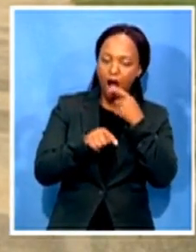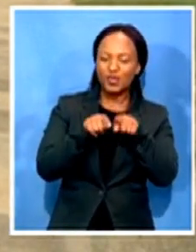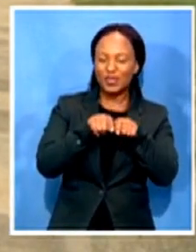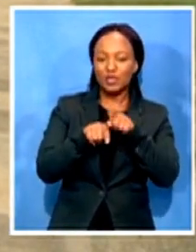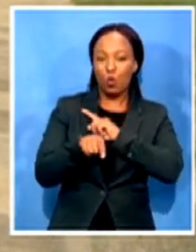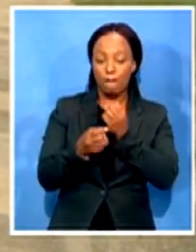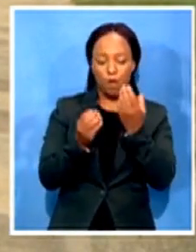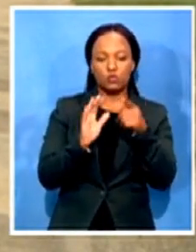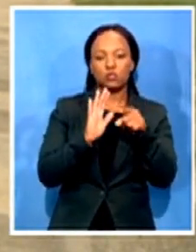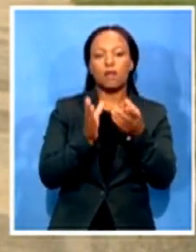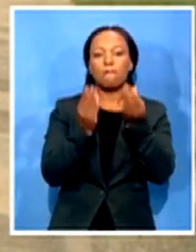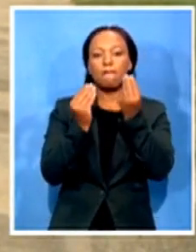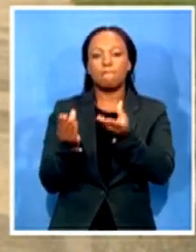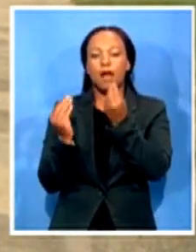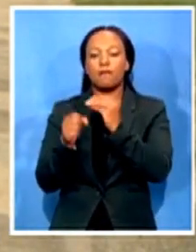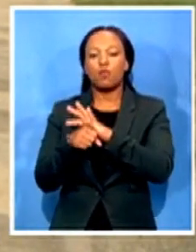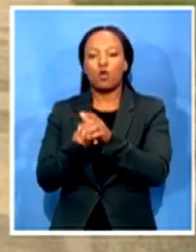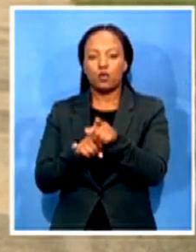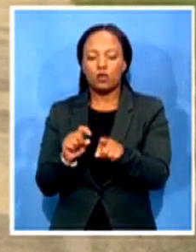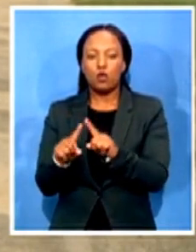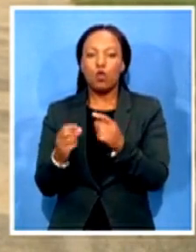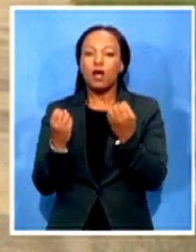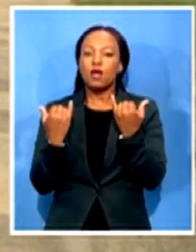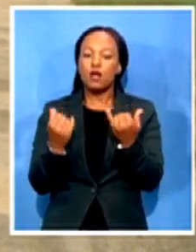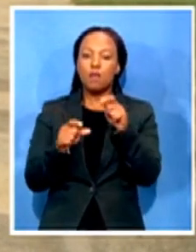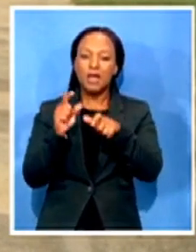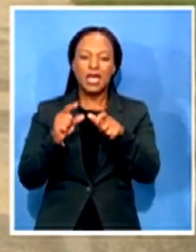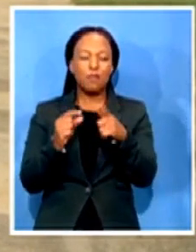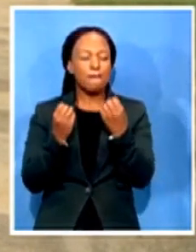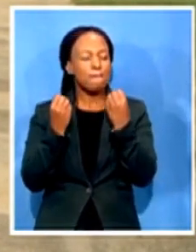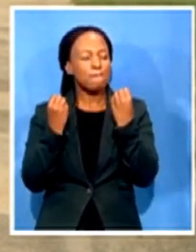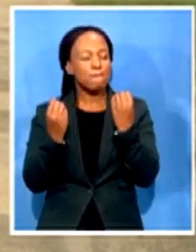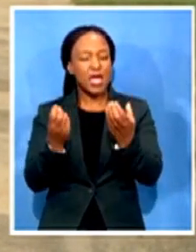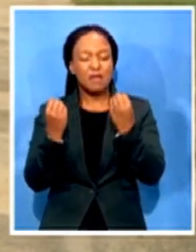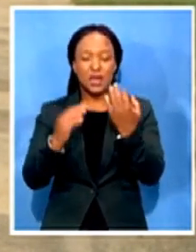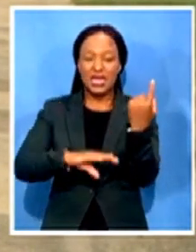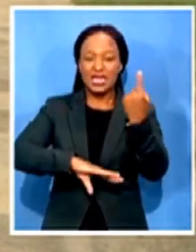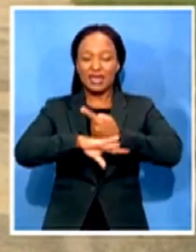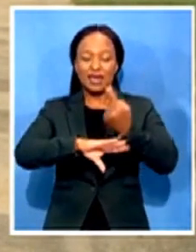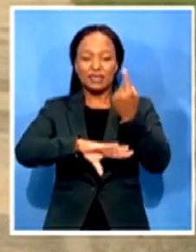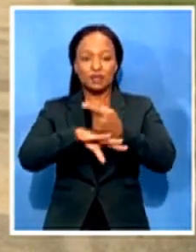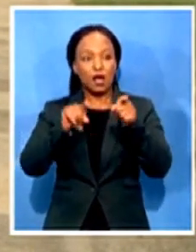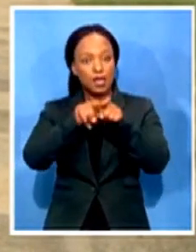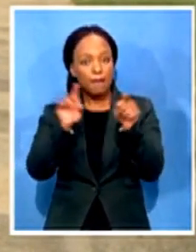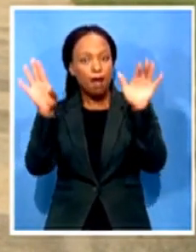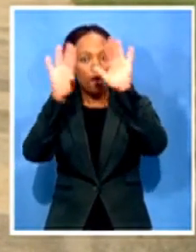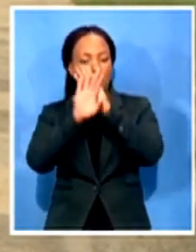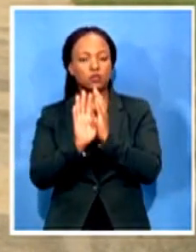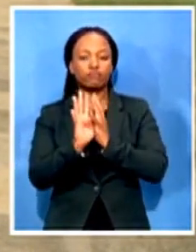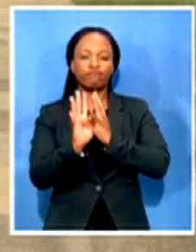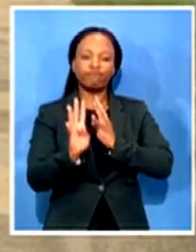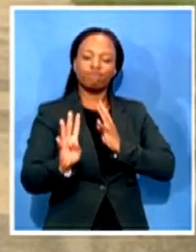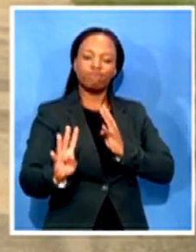people have spent nights and days queuing just to cross to either of the two countries especially if you're coming from